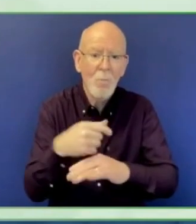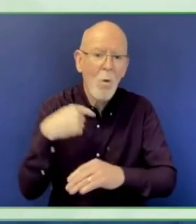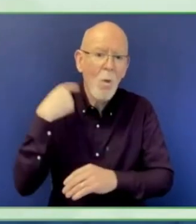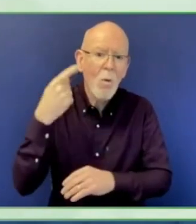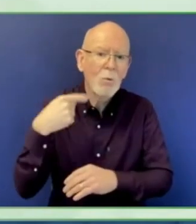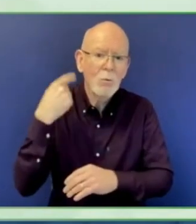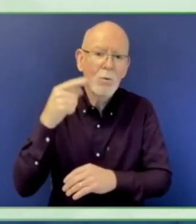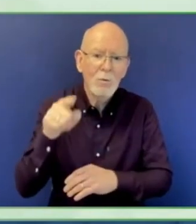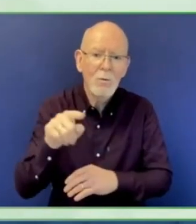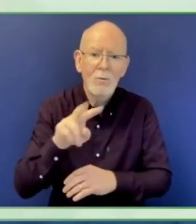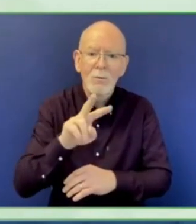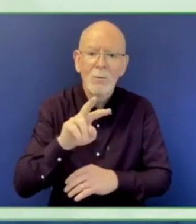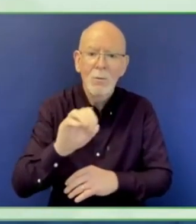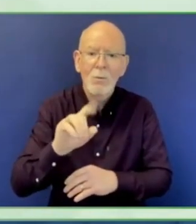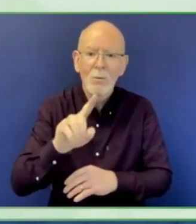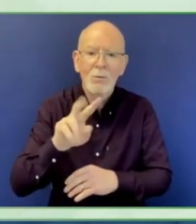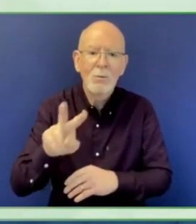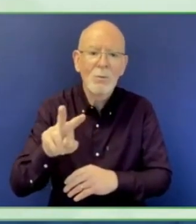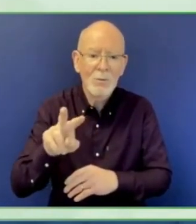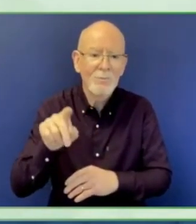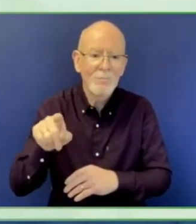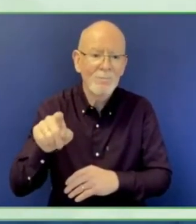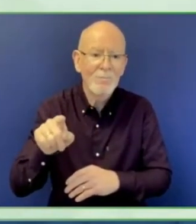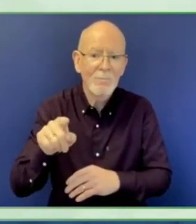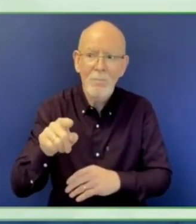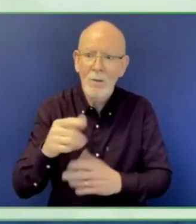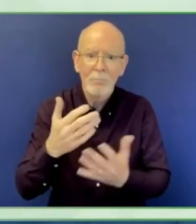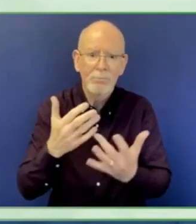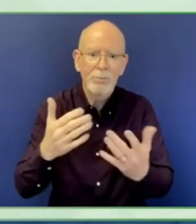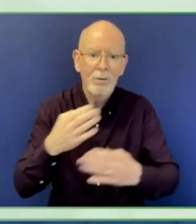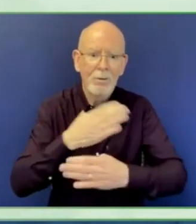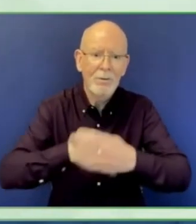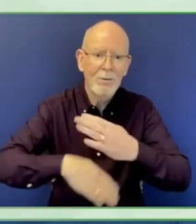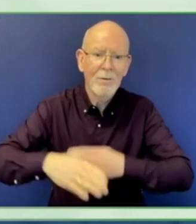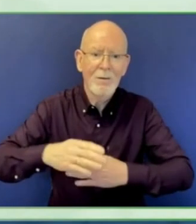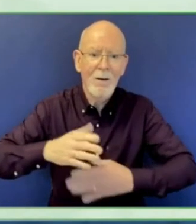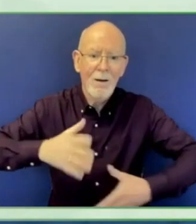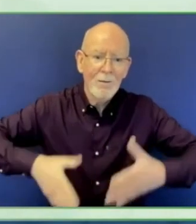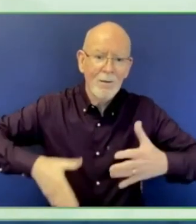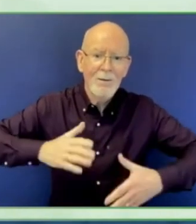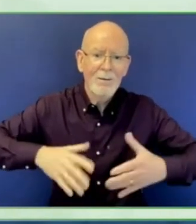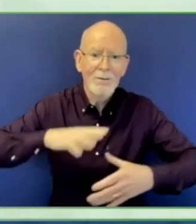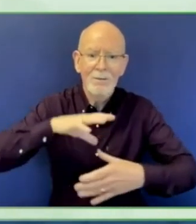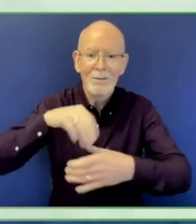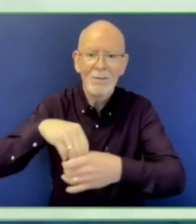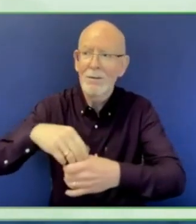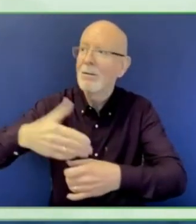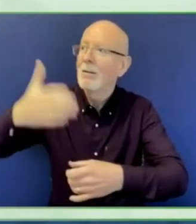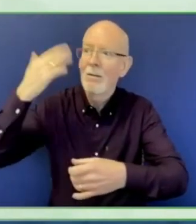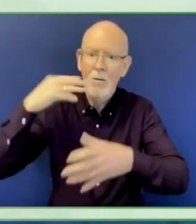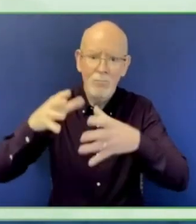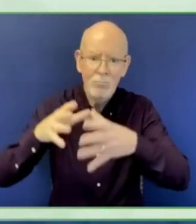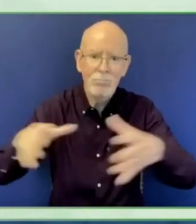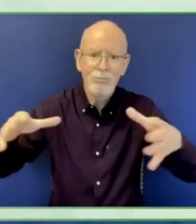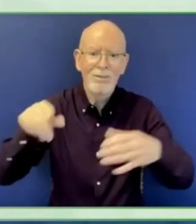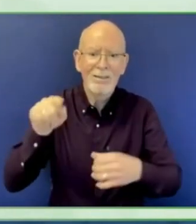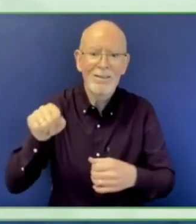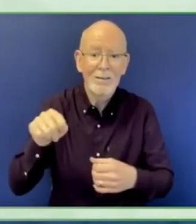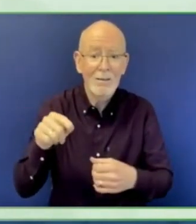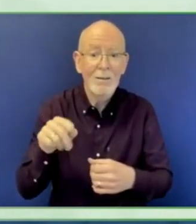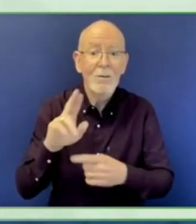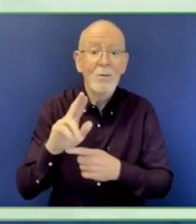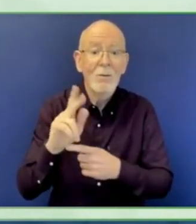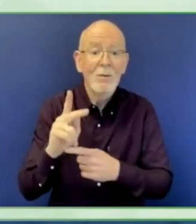people? It was very othering language, and people's opinion, I think, of disability was very stigmatizing and